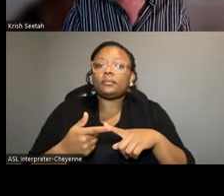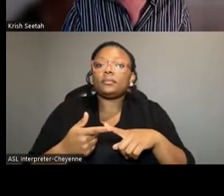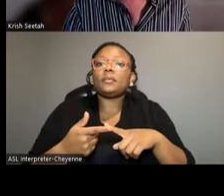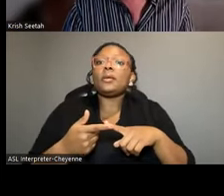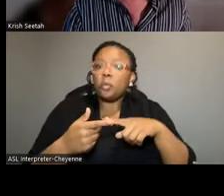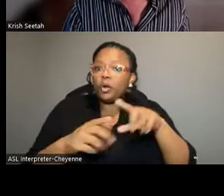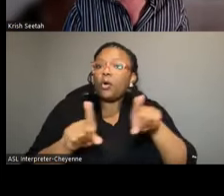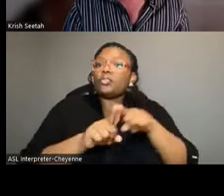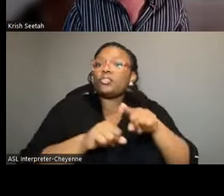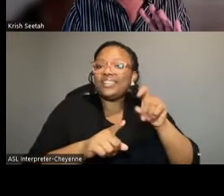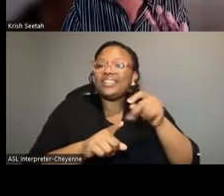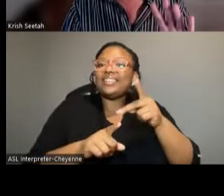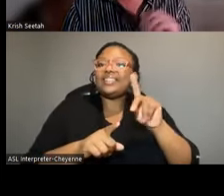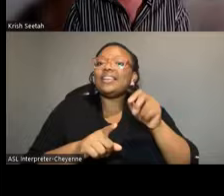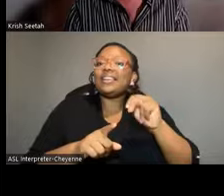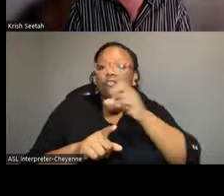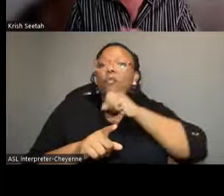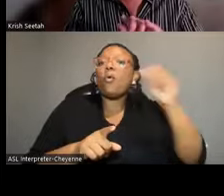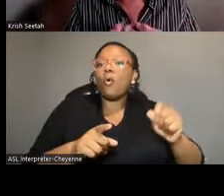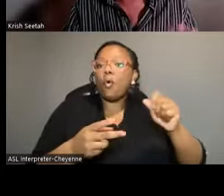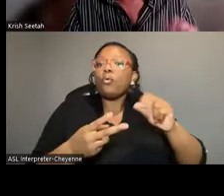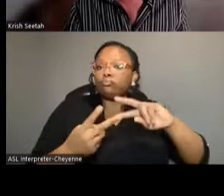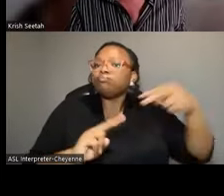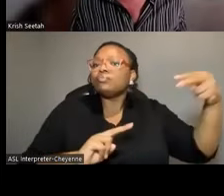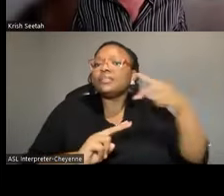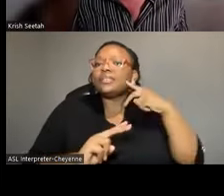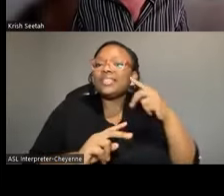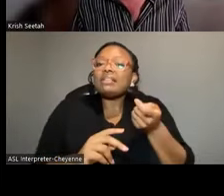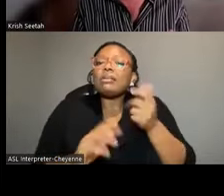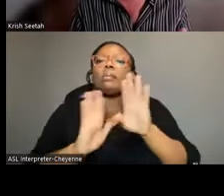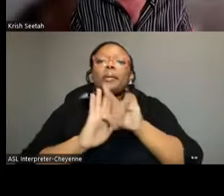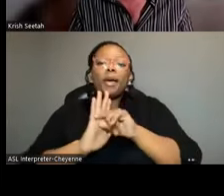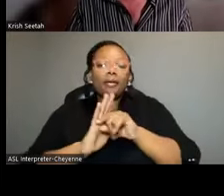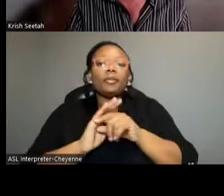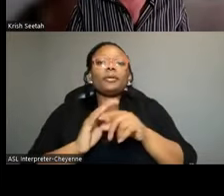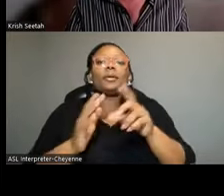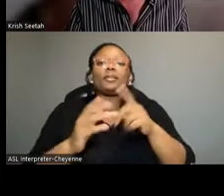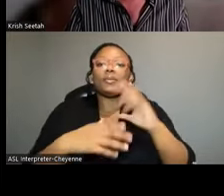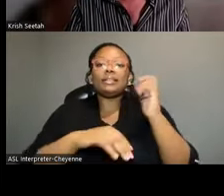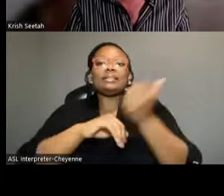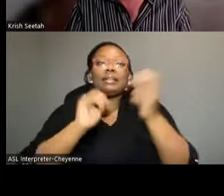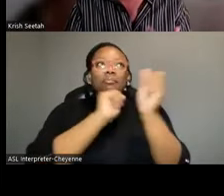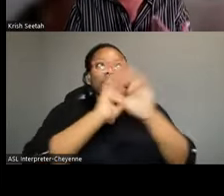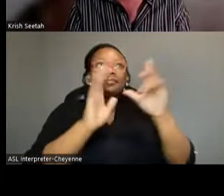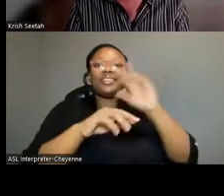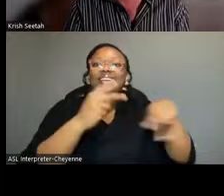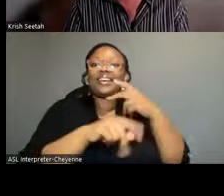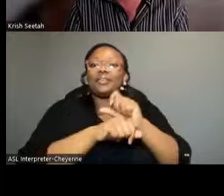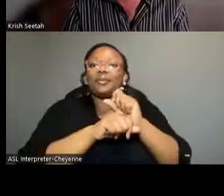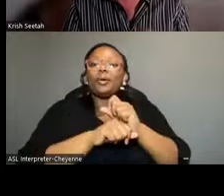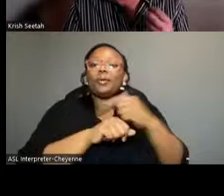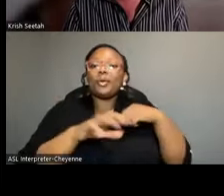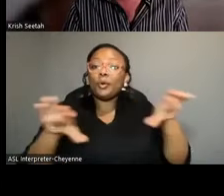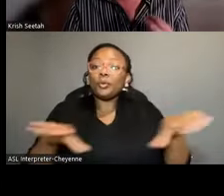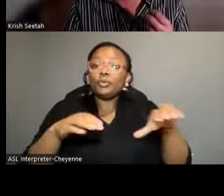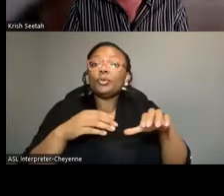DNA of our populations as well. So that's just a bit of background. I wanted to sort of set the scene for the type of work that we've then gone on to